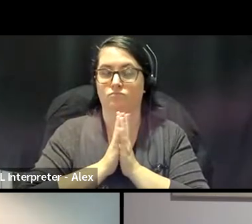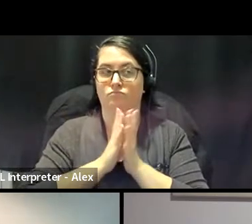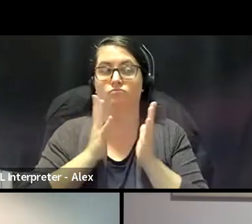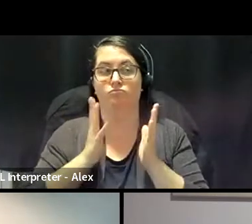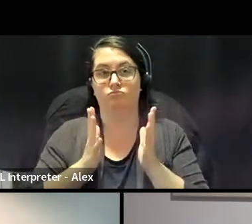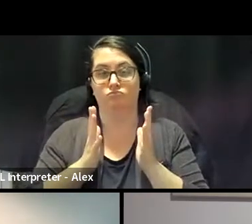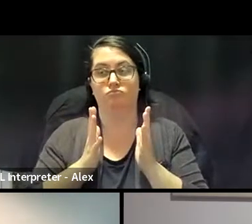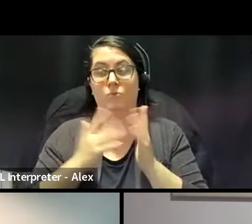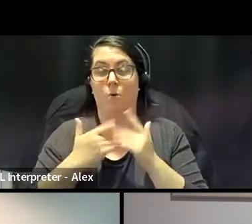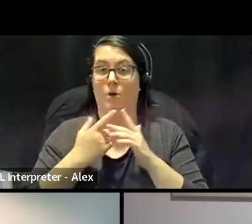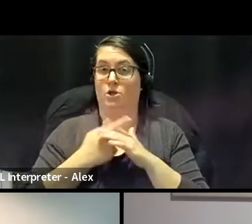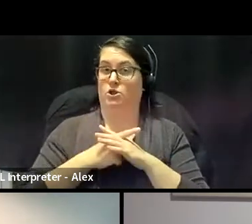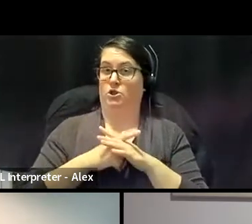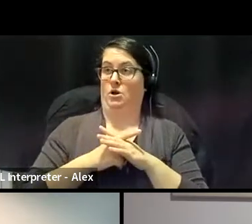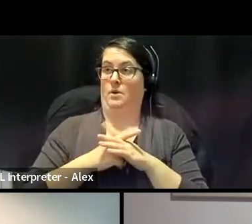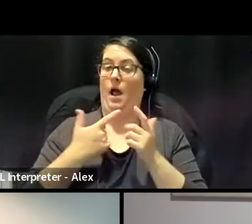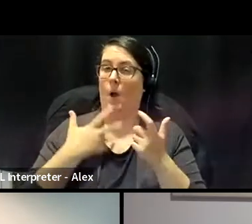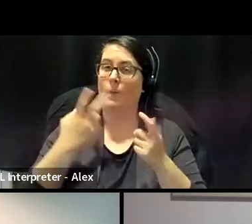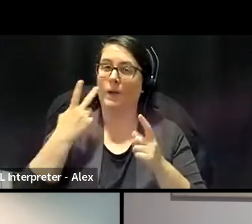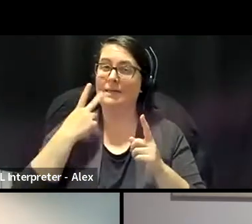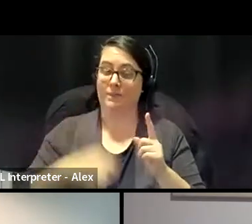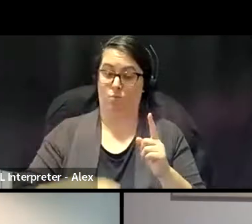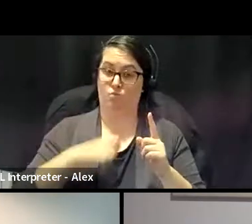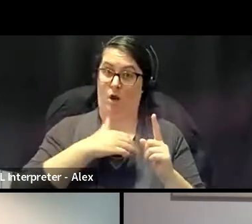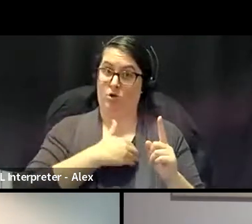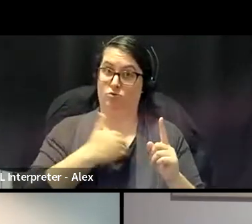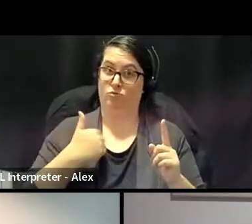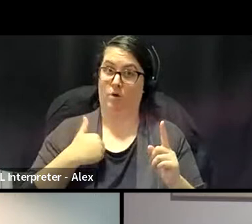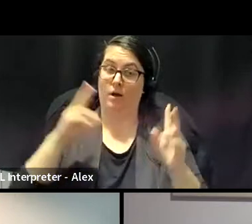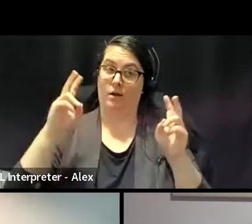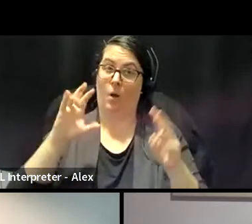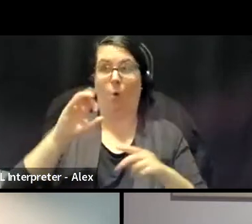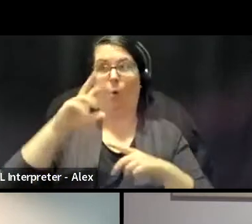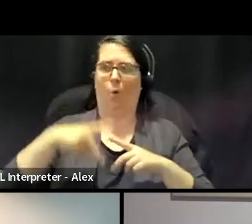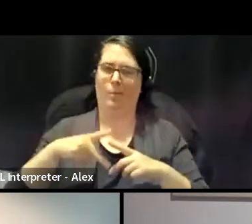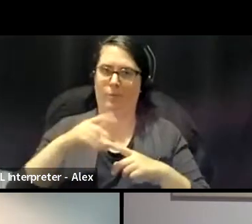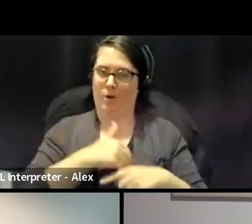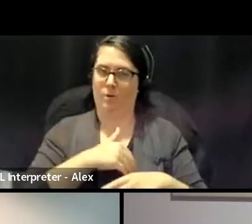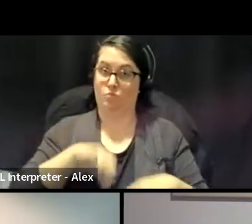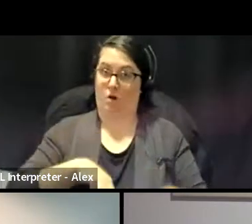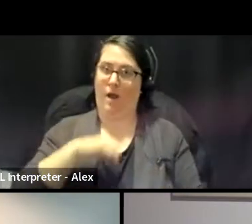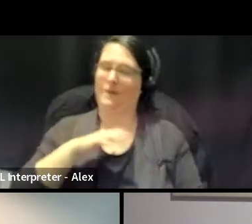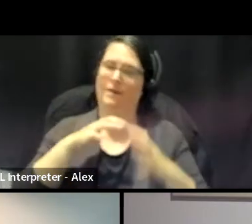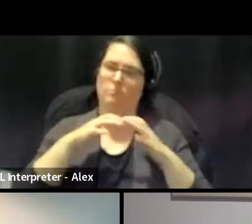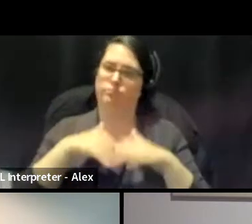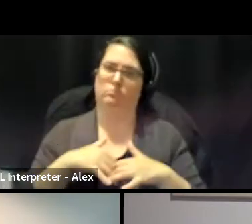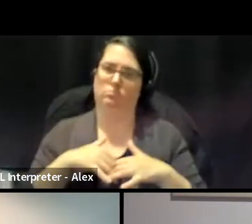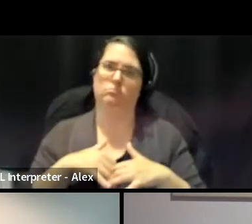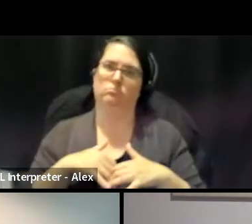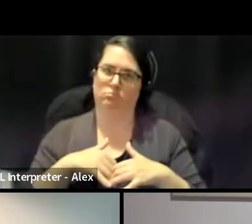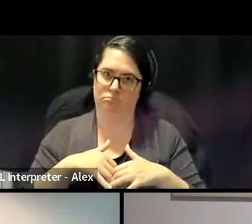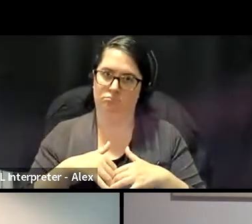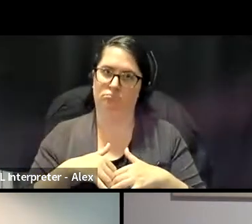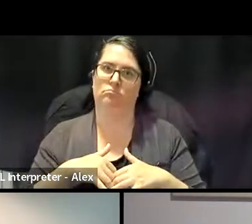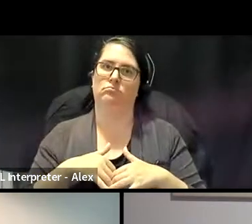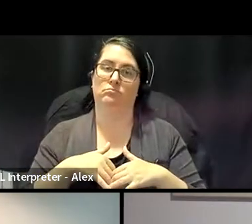I would like to see Pride Toronto, which I call Corporate Pride Dismantled, uh, for all of the reasons that,